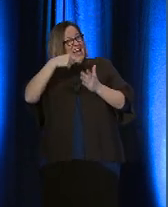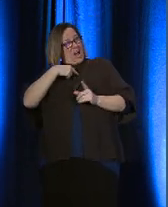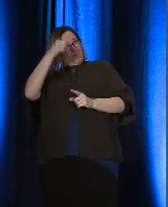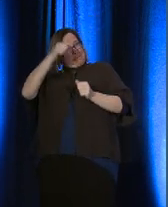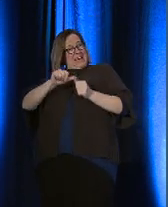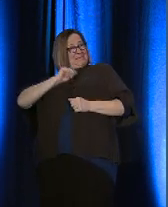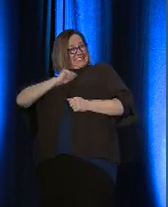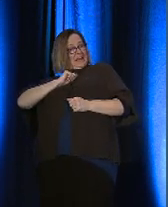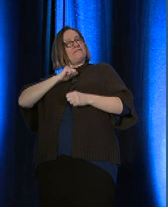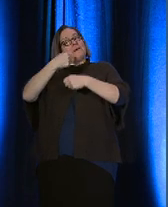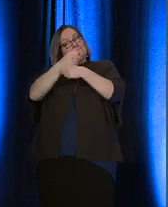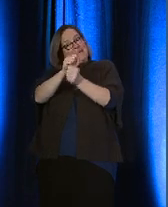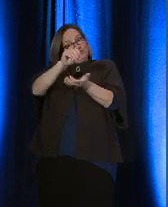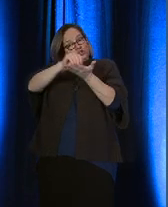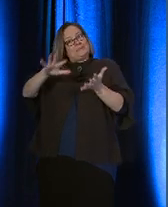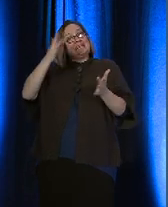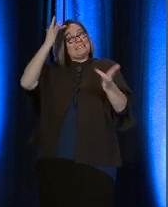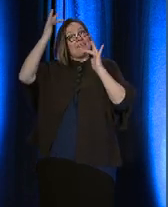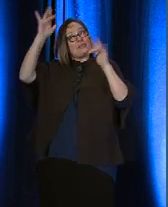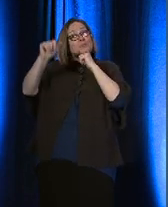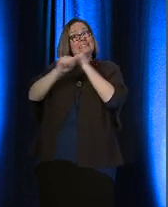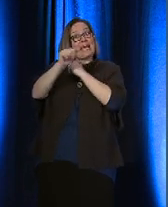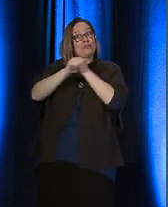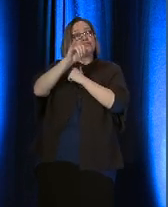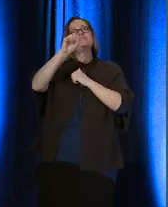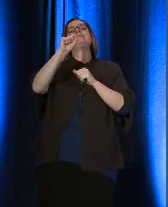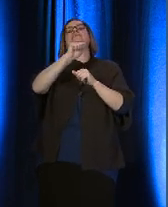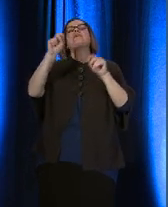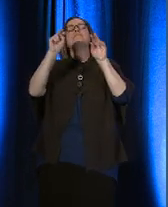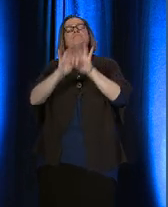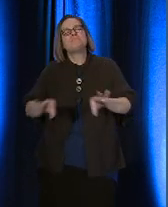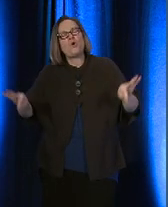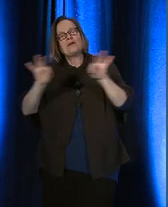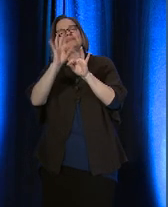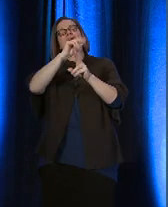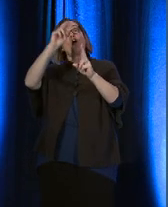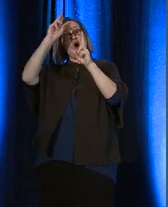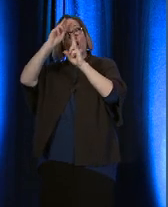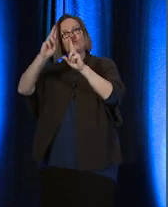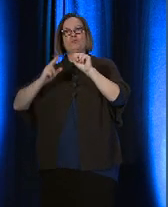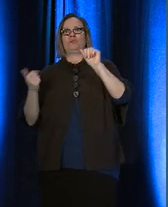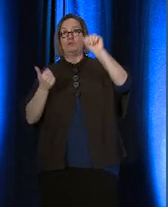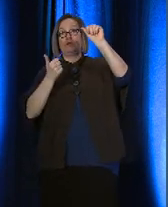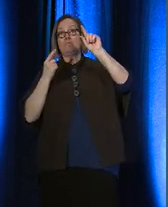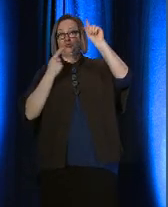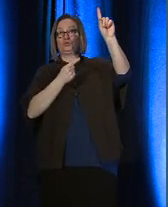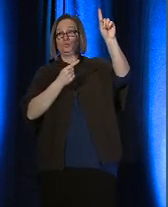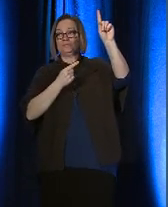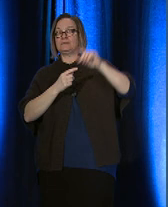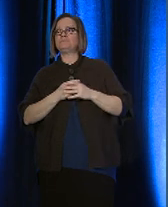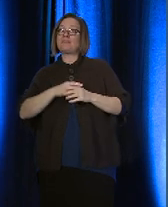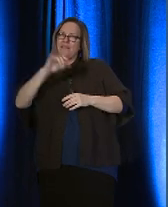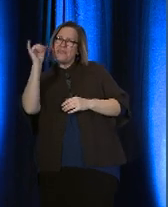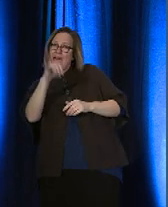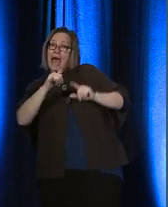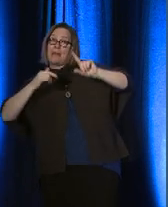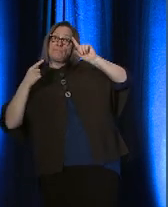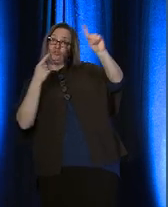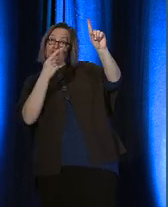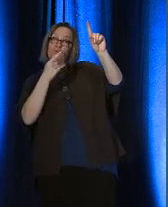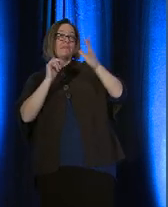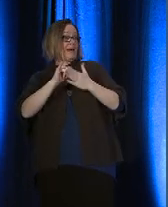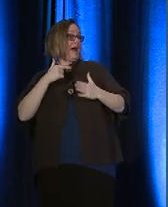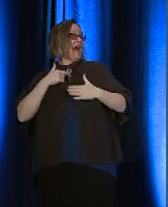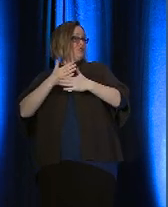that making students intellectually dangerous is an important and honorable pursuit. That pursuit, one which I share with